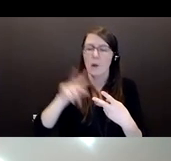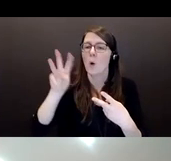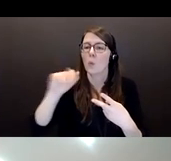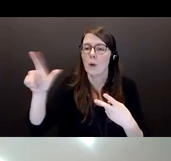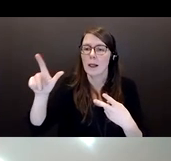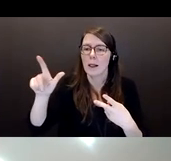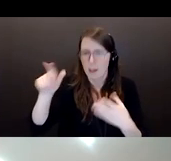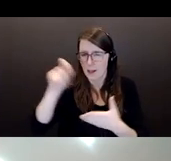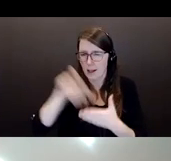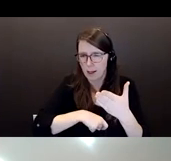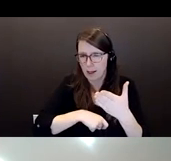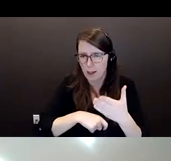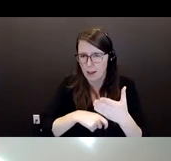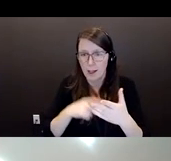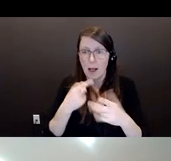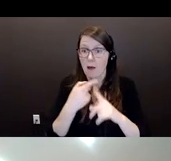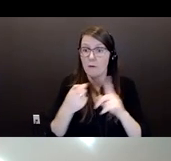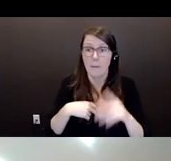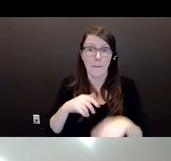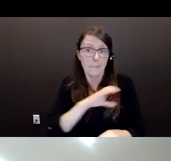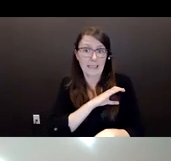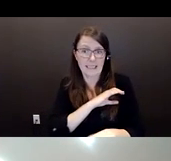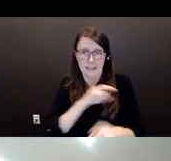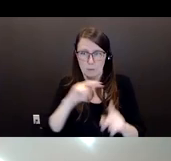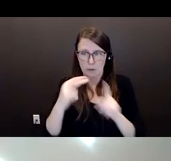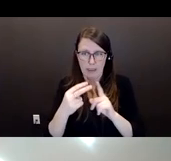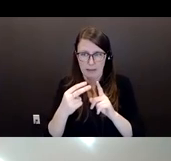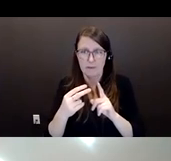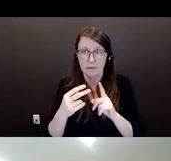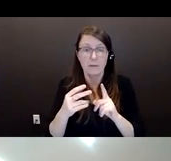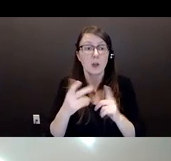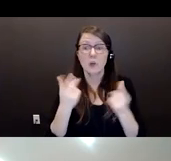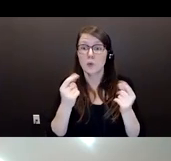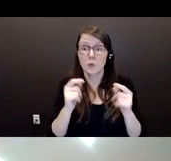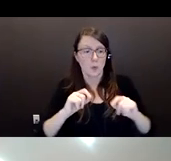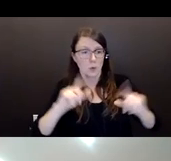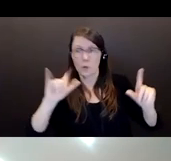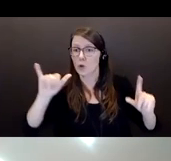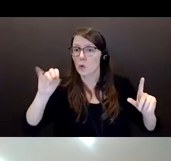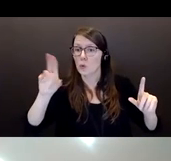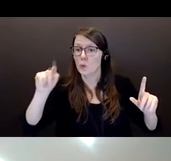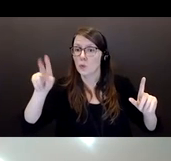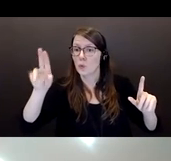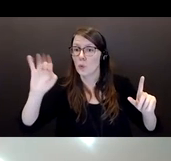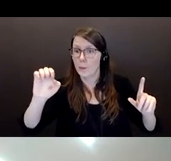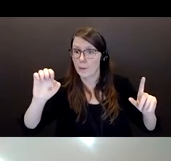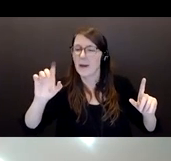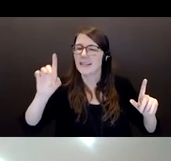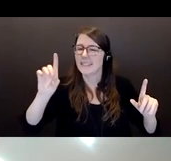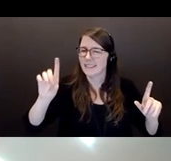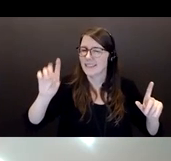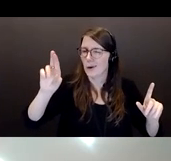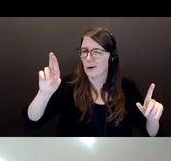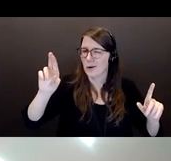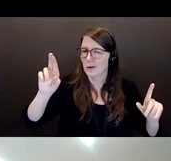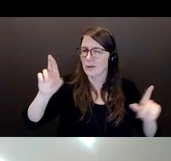It's on the DRPS YouTube channel. You just have to search that and you will see it on there. I invite you also to